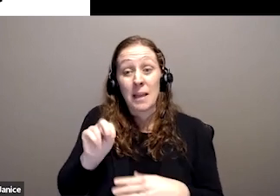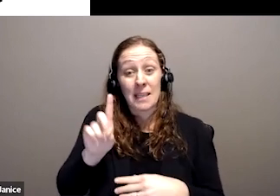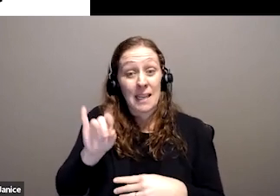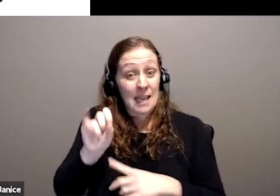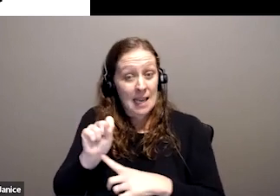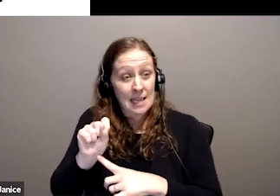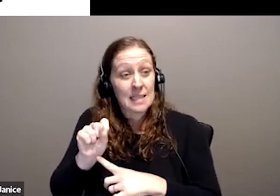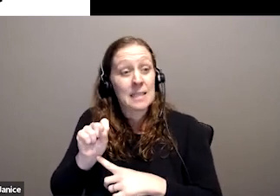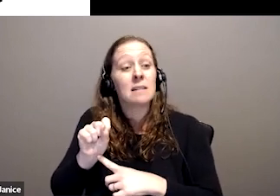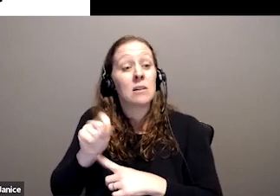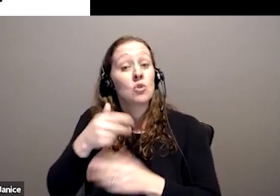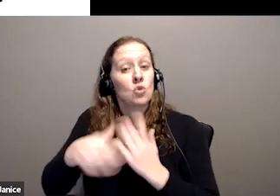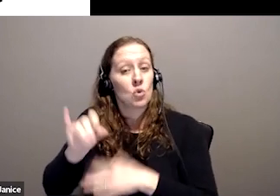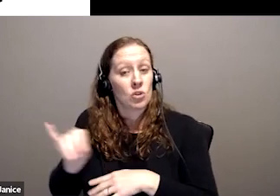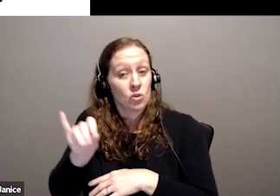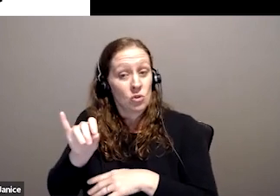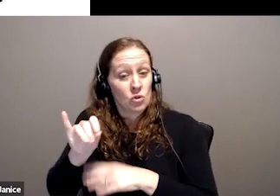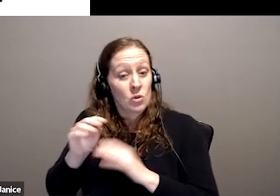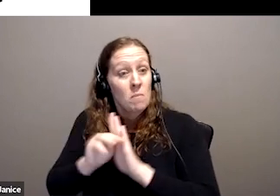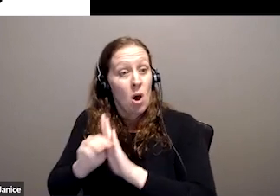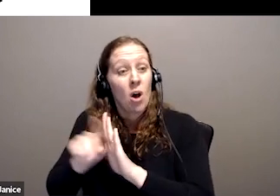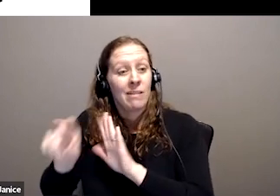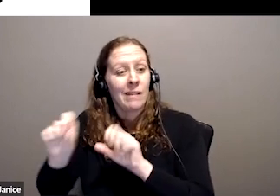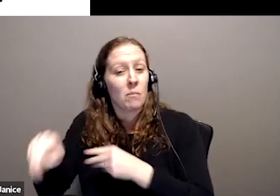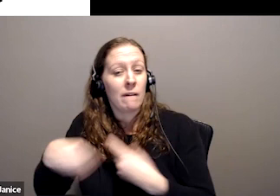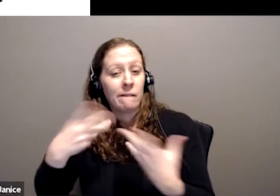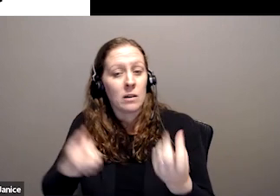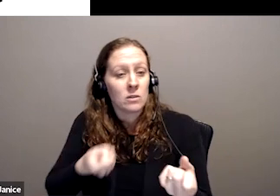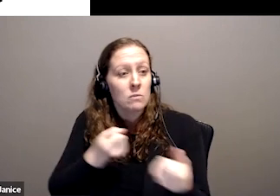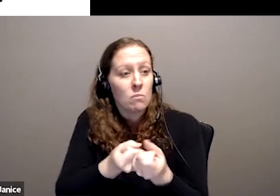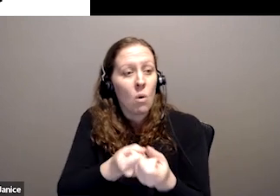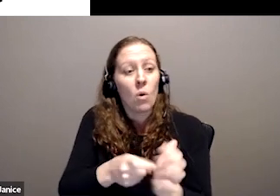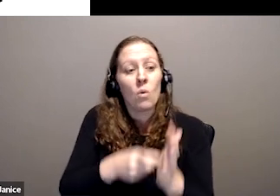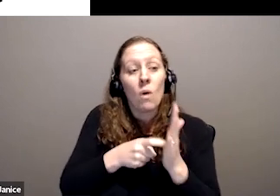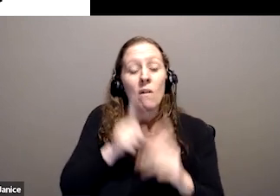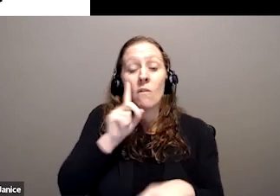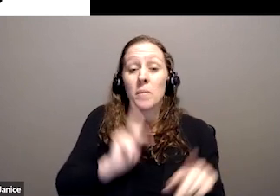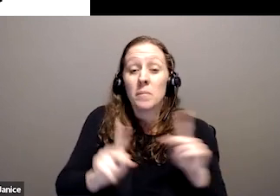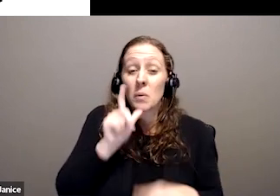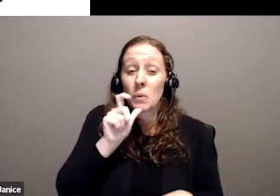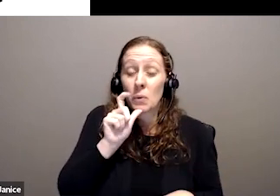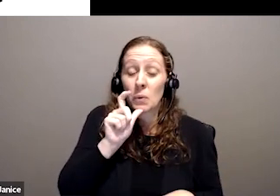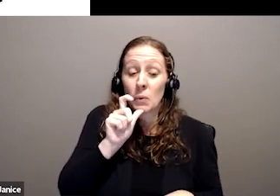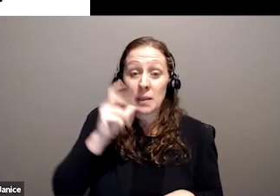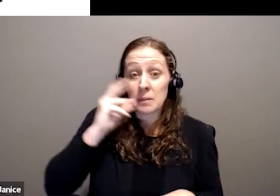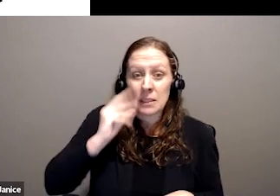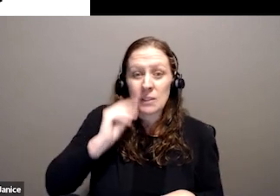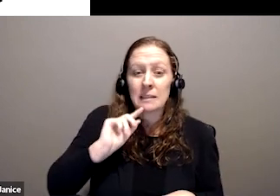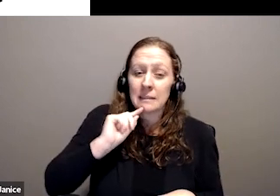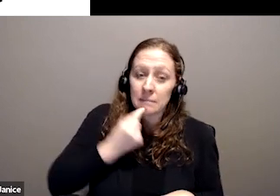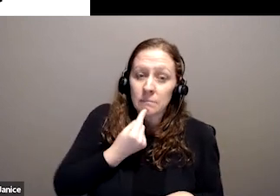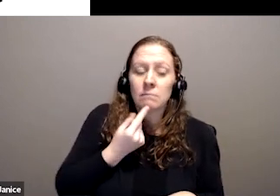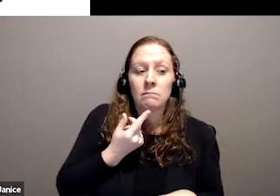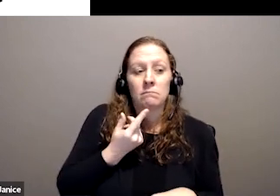insurance model, can provide the supports which are necessary for those who experience significant lifetime disabilities,